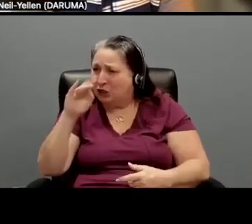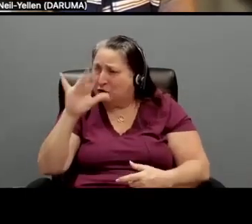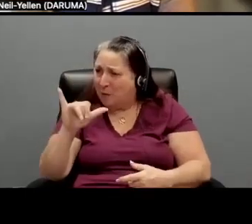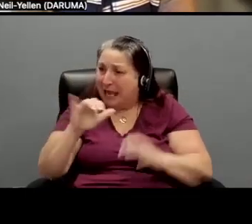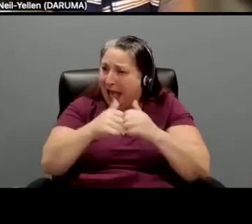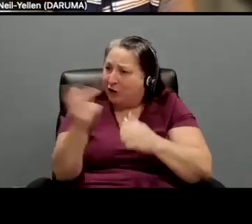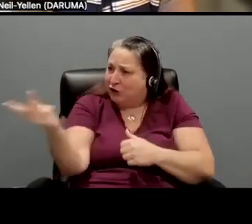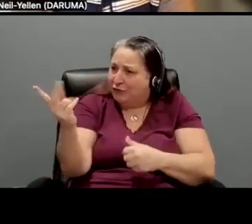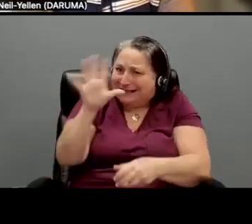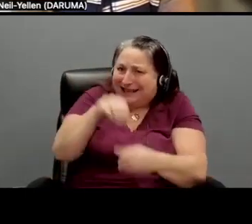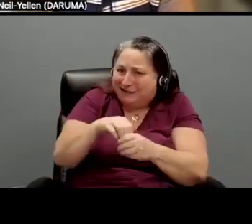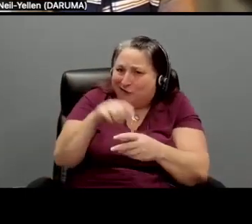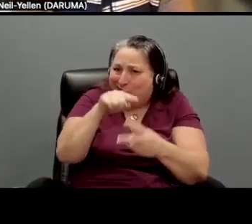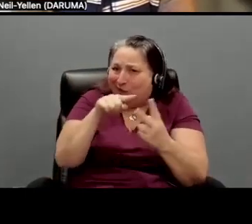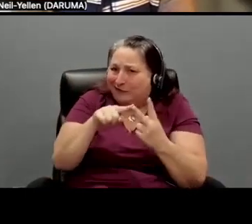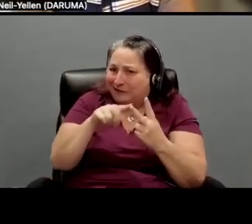got into these roles.